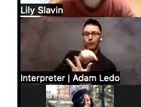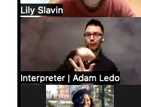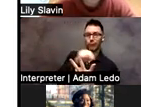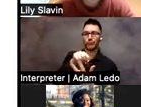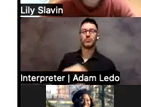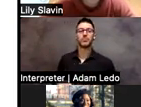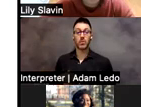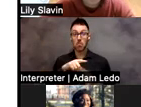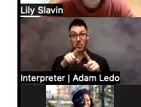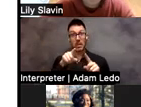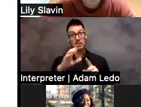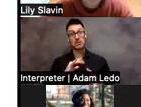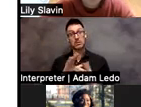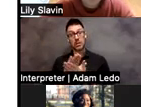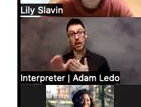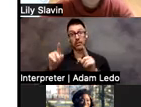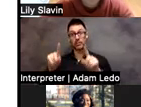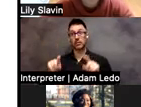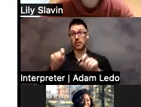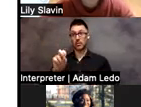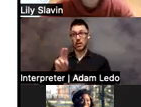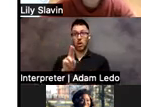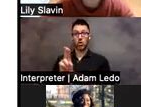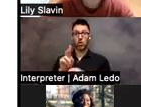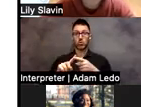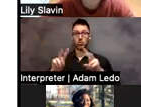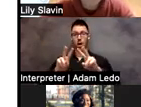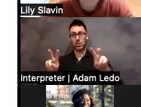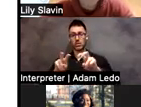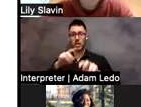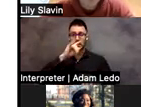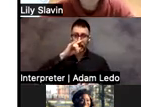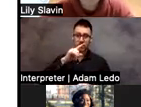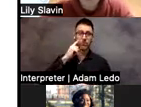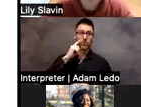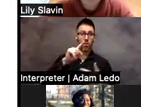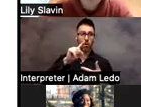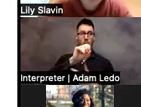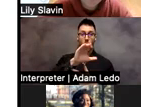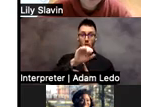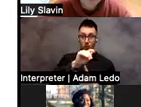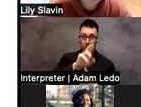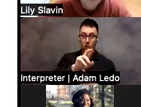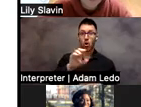to assess kids in locomotor object control and fitness.